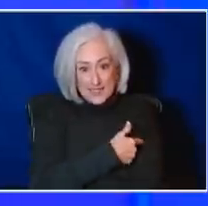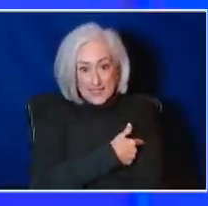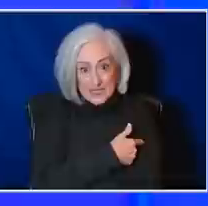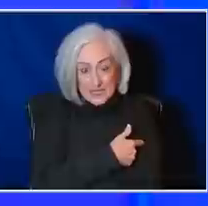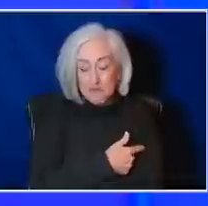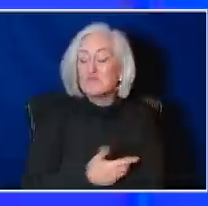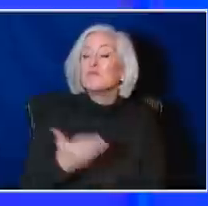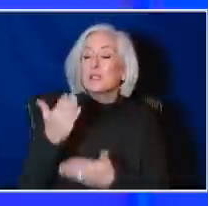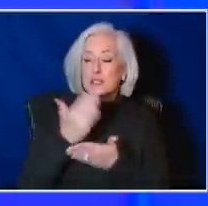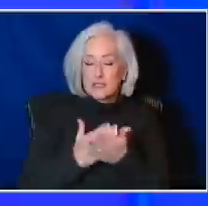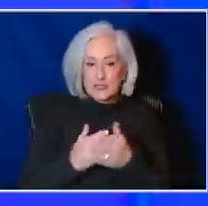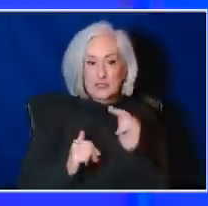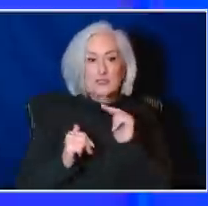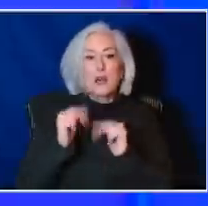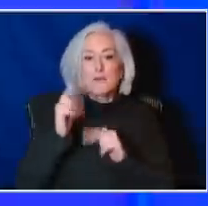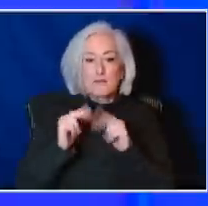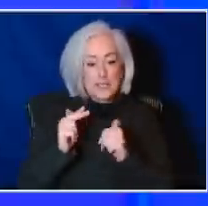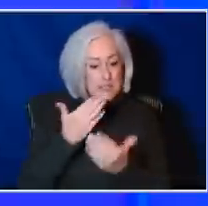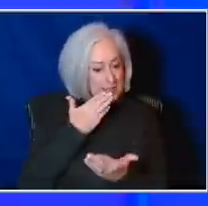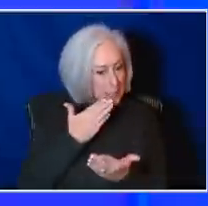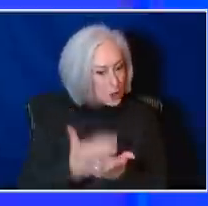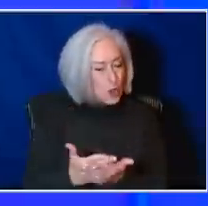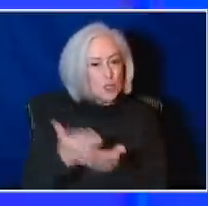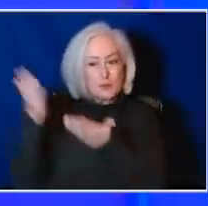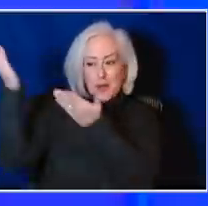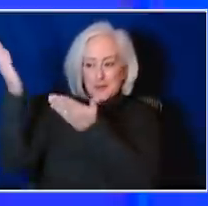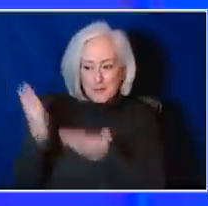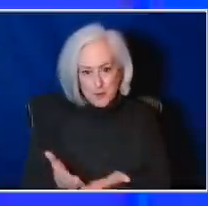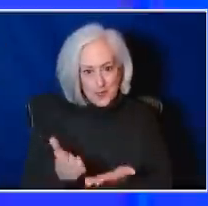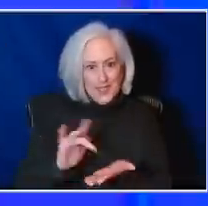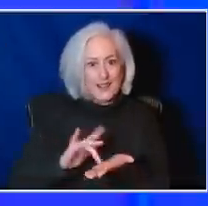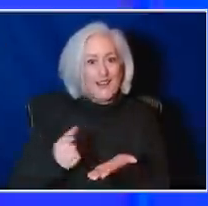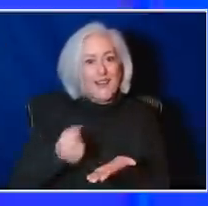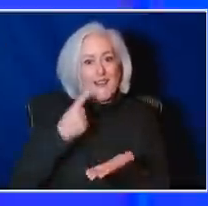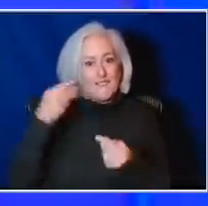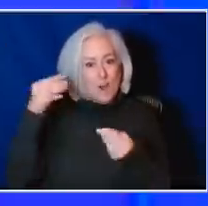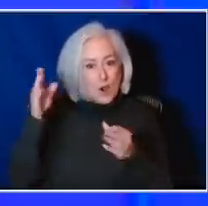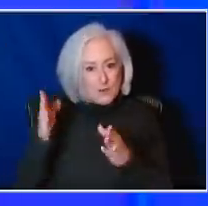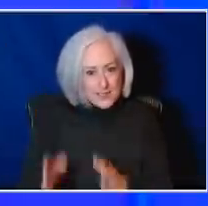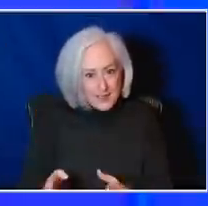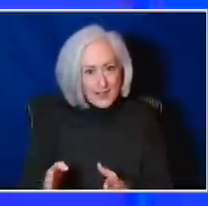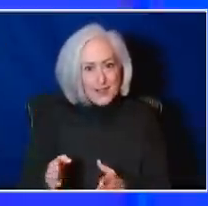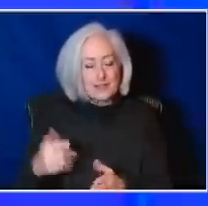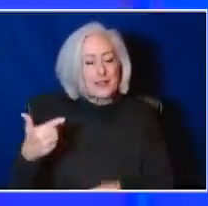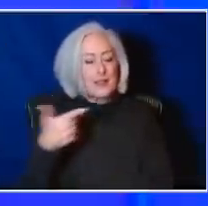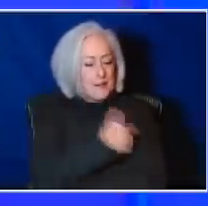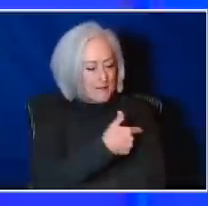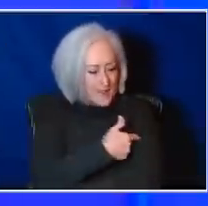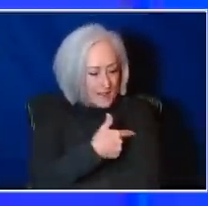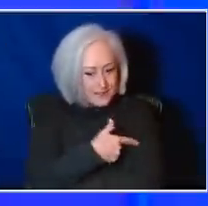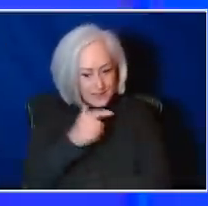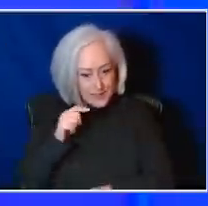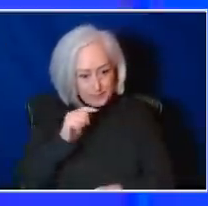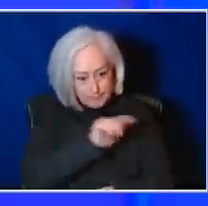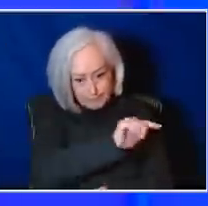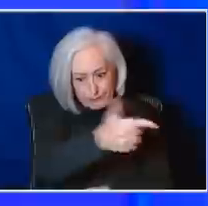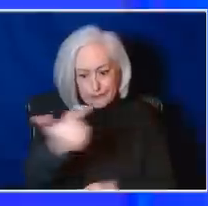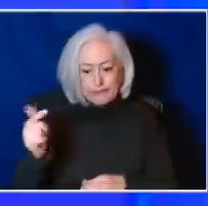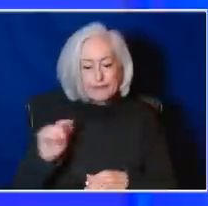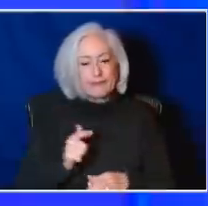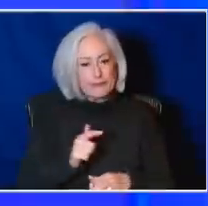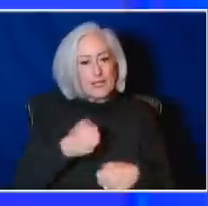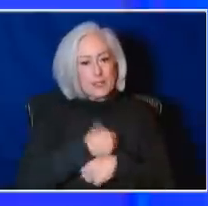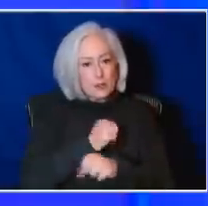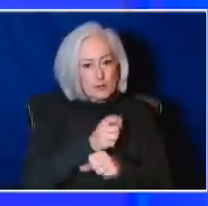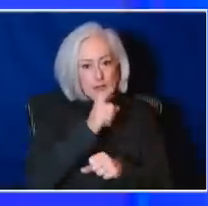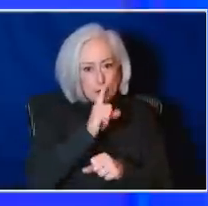have been really good about bringing in pharmacies and bringing in vaccines and really being very intentional in making sure that their